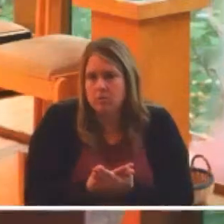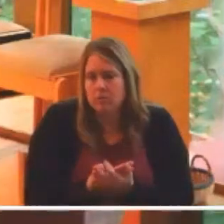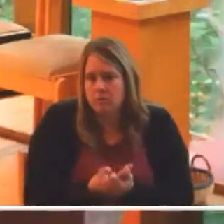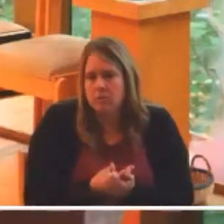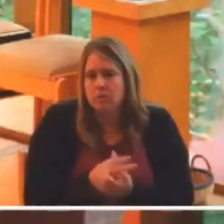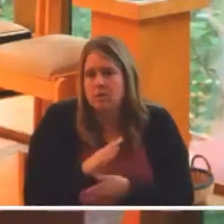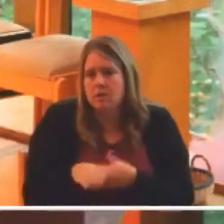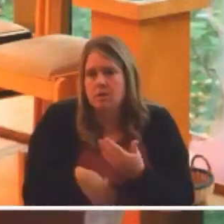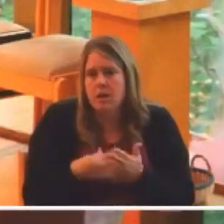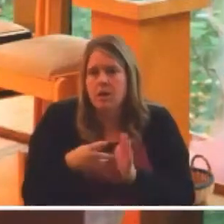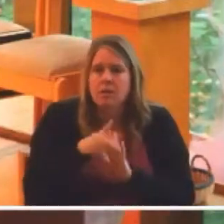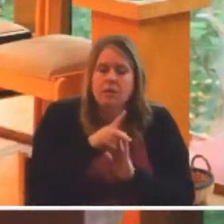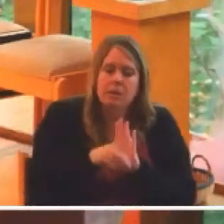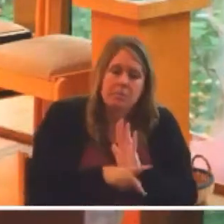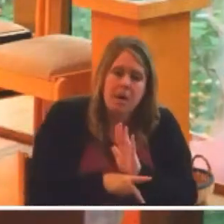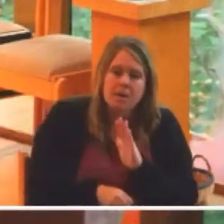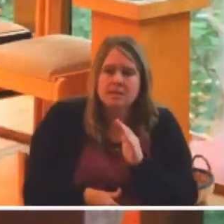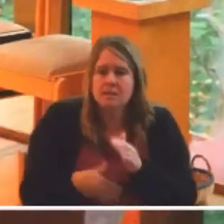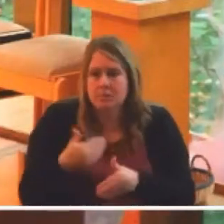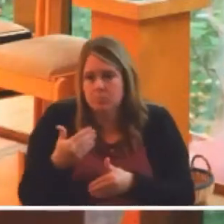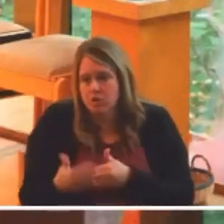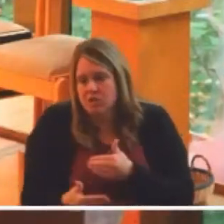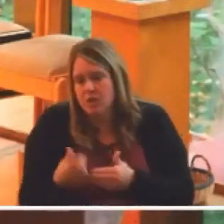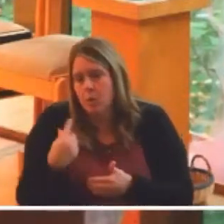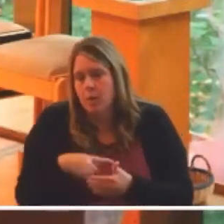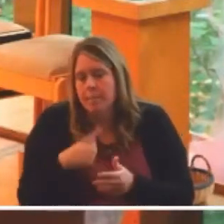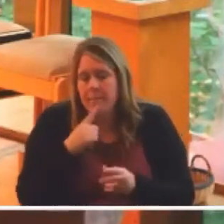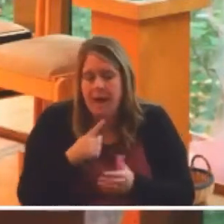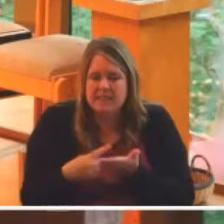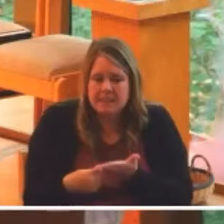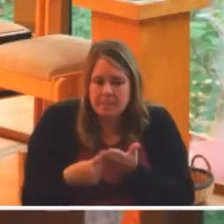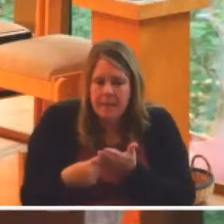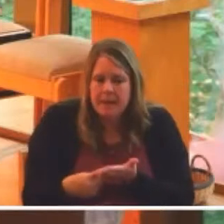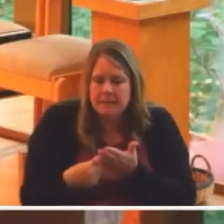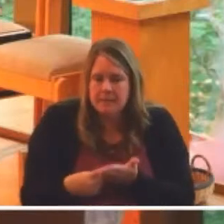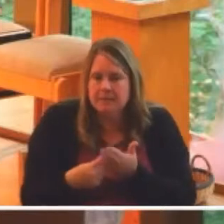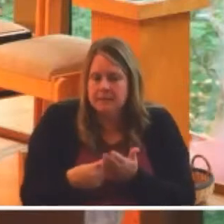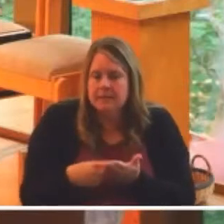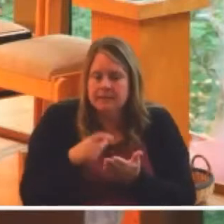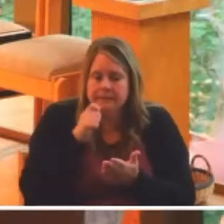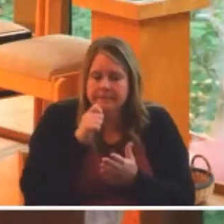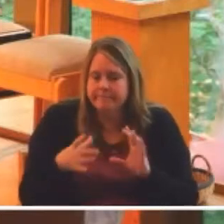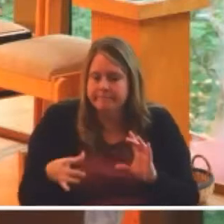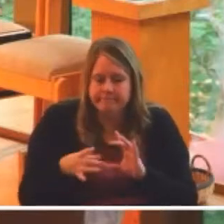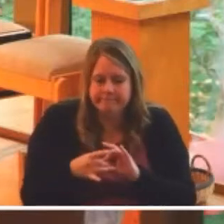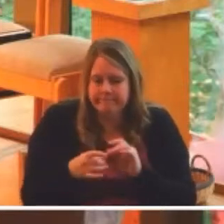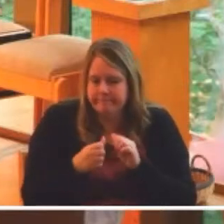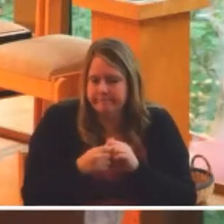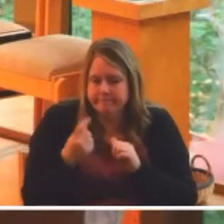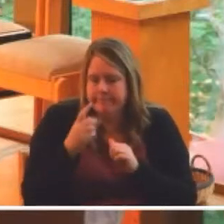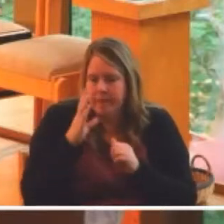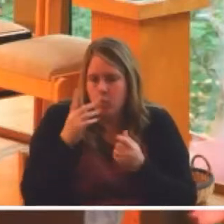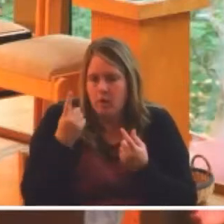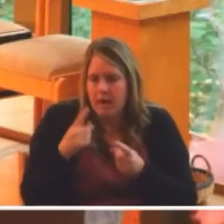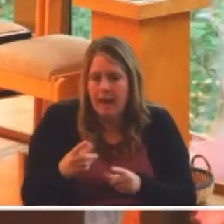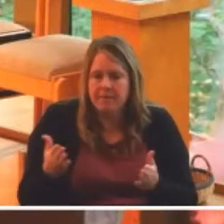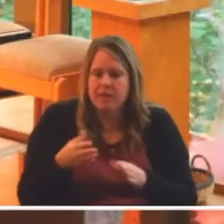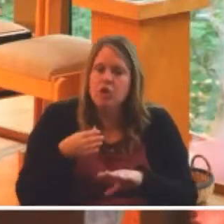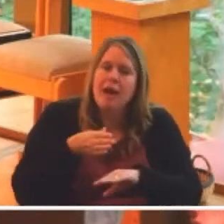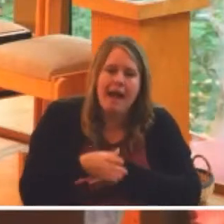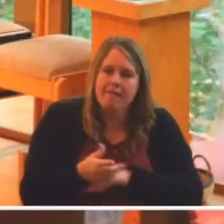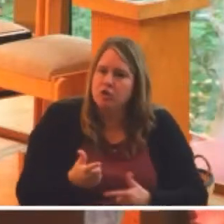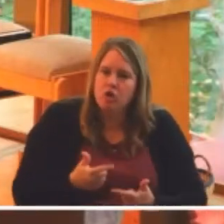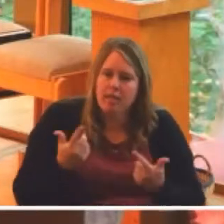policies and procedures that we might debate in the public arena, that that does attach to something that might happen here after life.